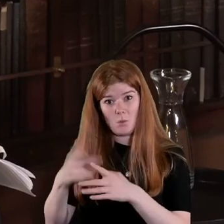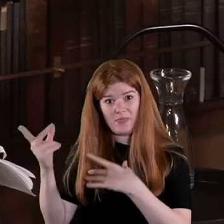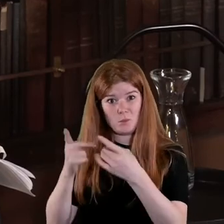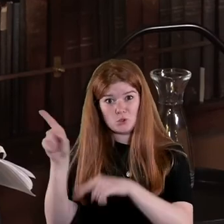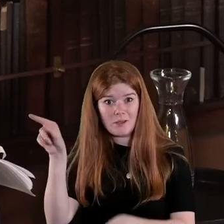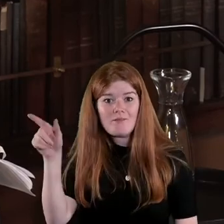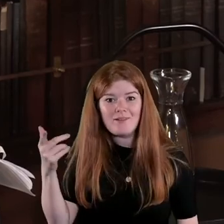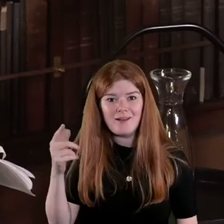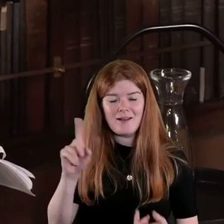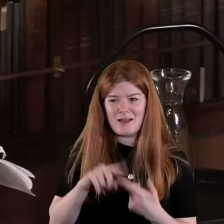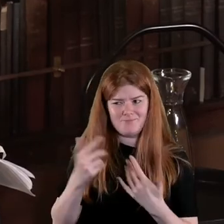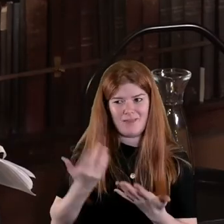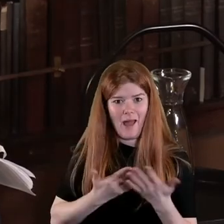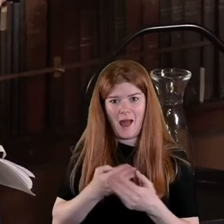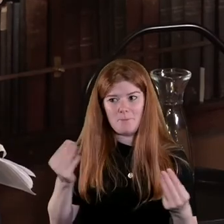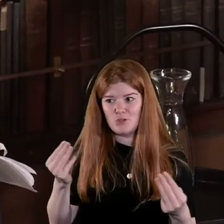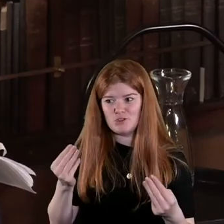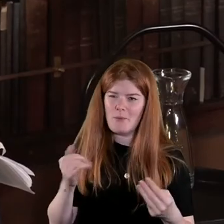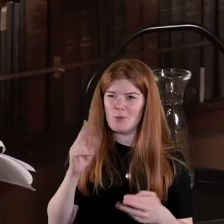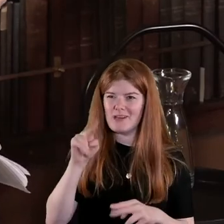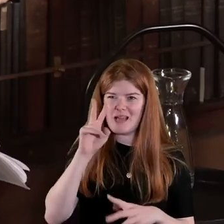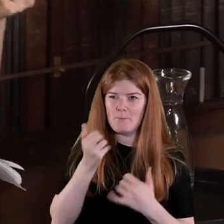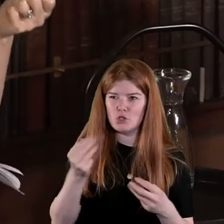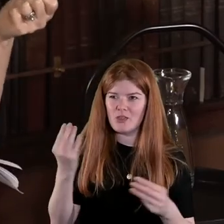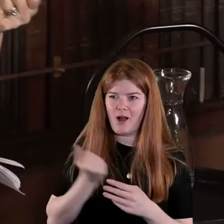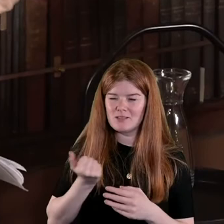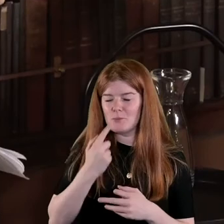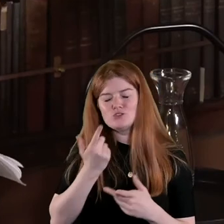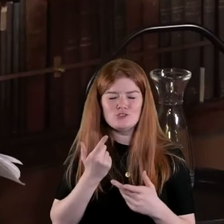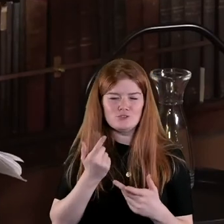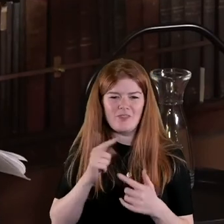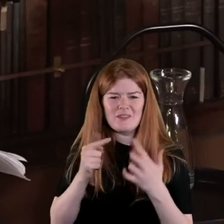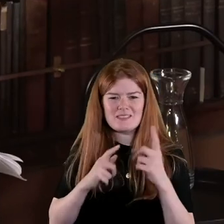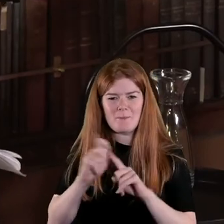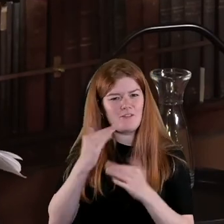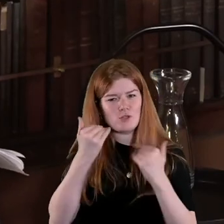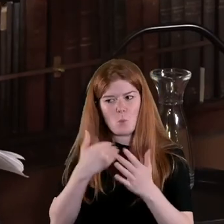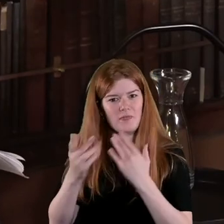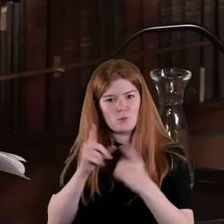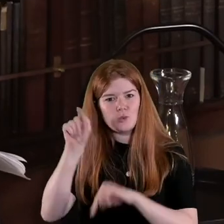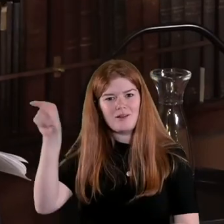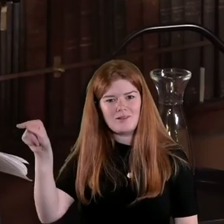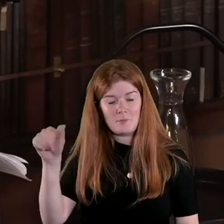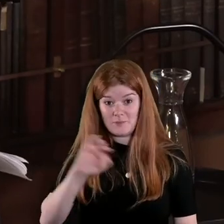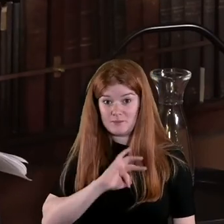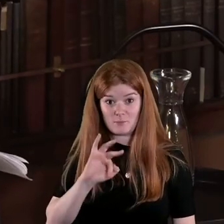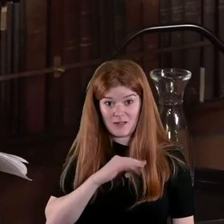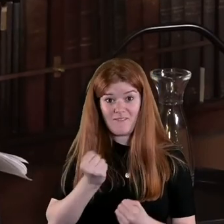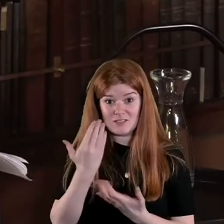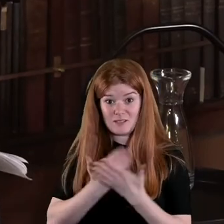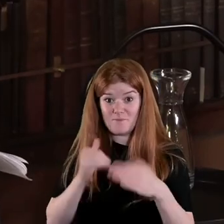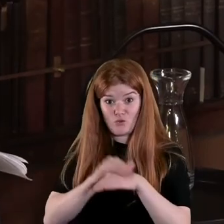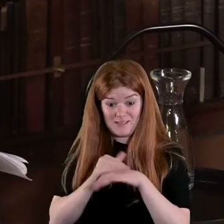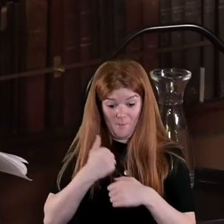doing and how much you know well maybe you can't see how much they got but you know all this kind of thing what they were doing I have friends